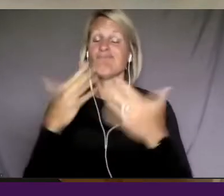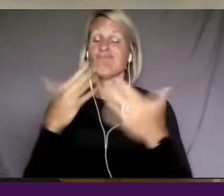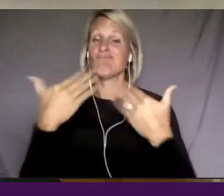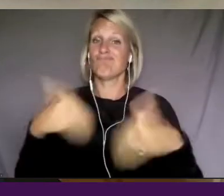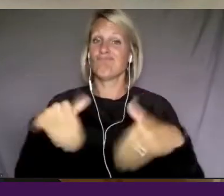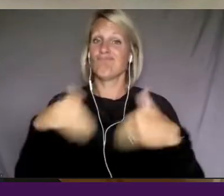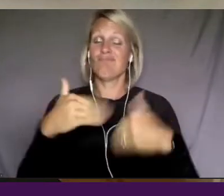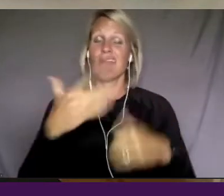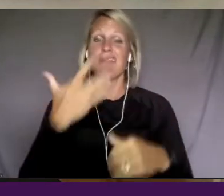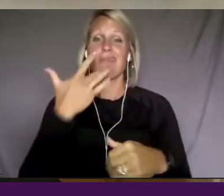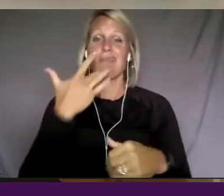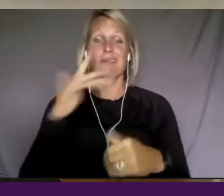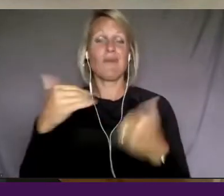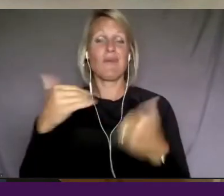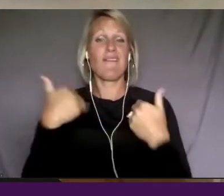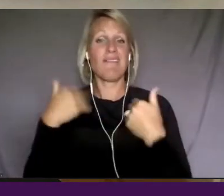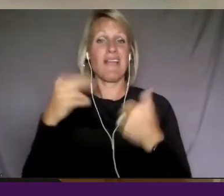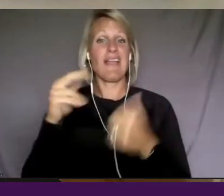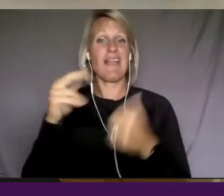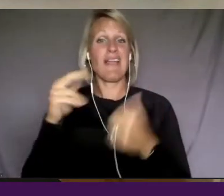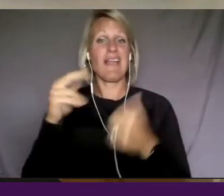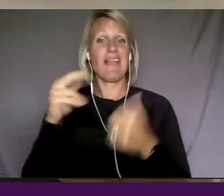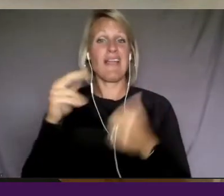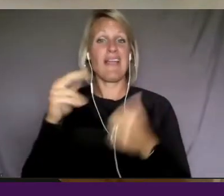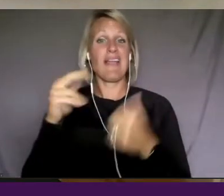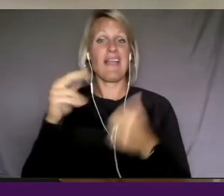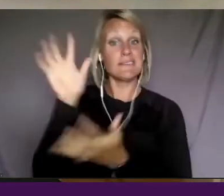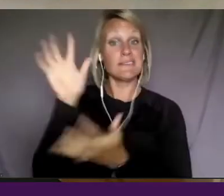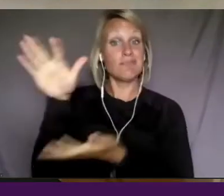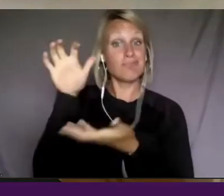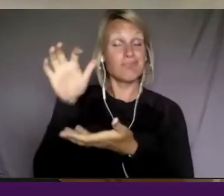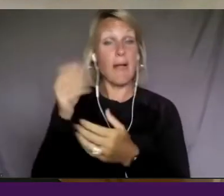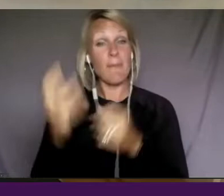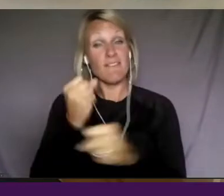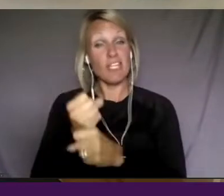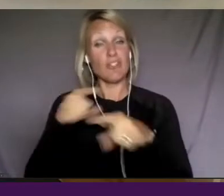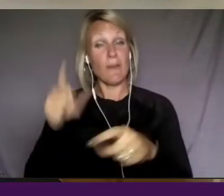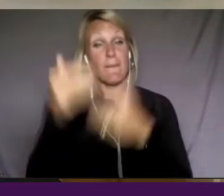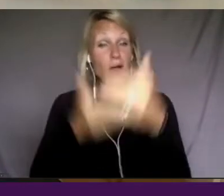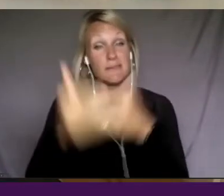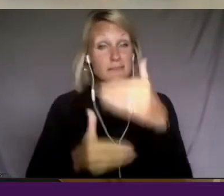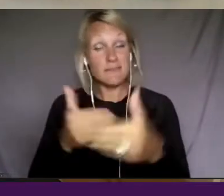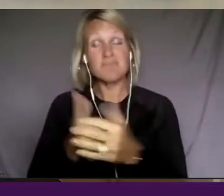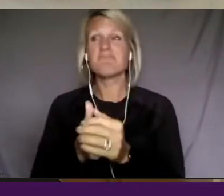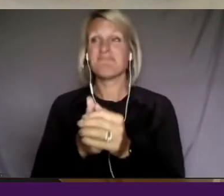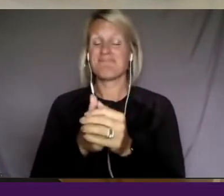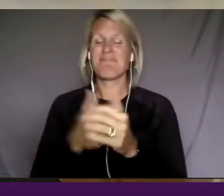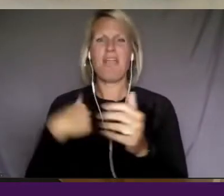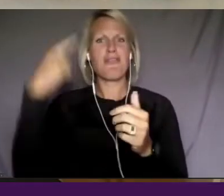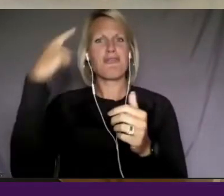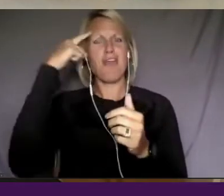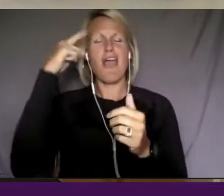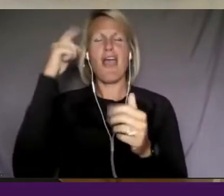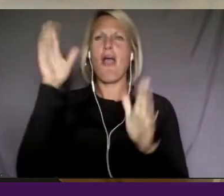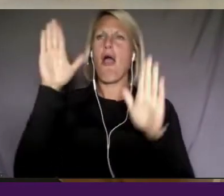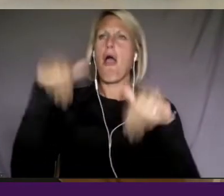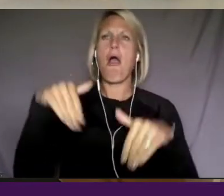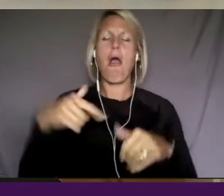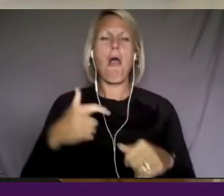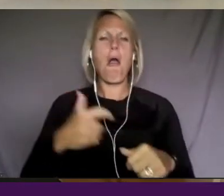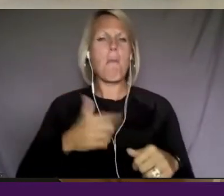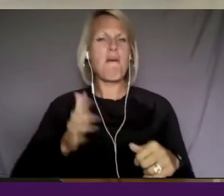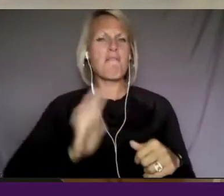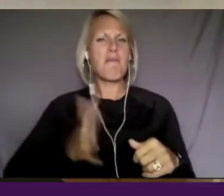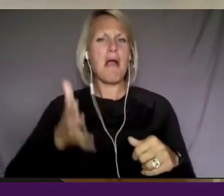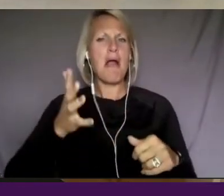production grant a couple of years into the process. I think we rather naively thought that we would be able to, you know,